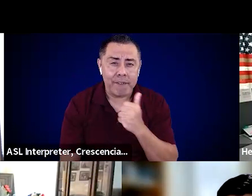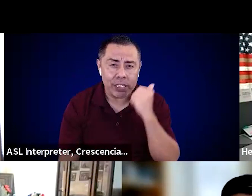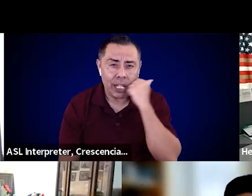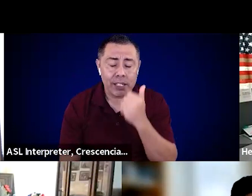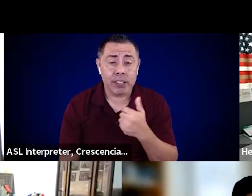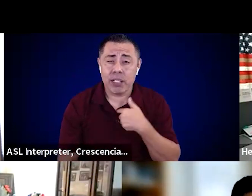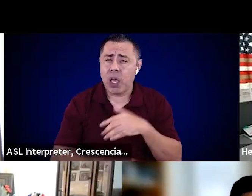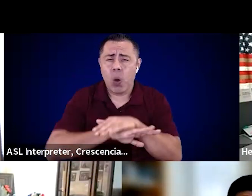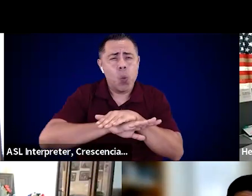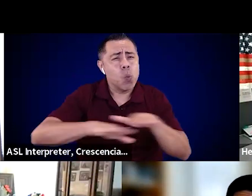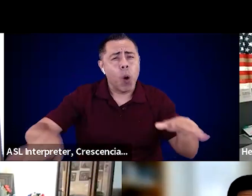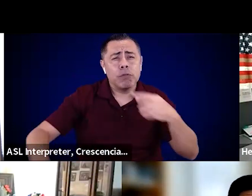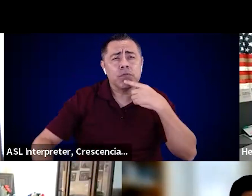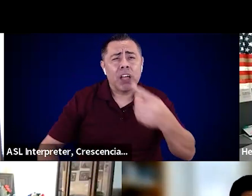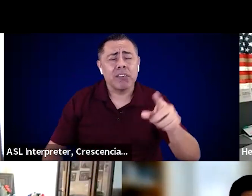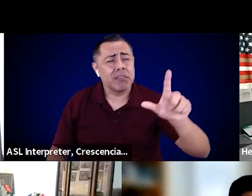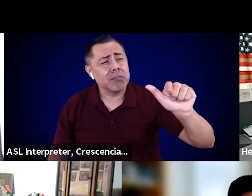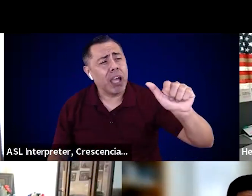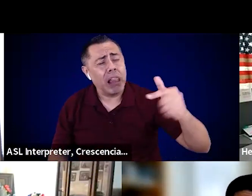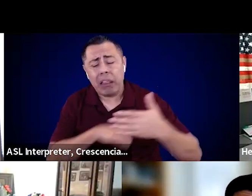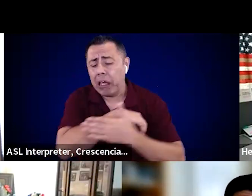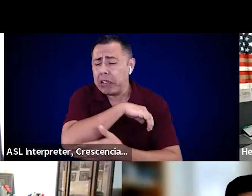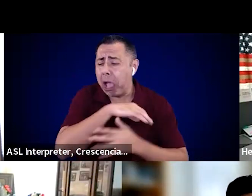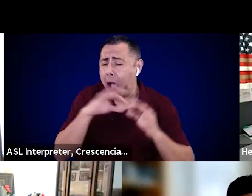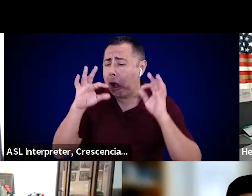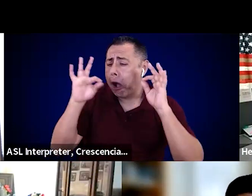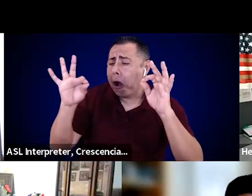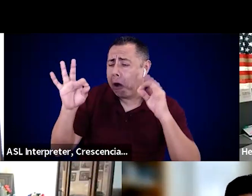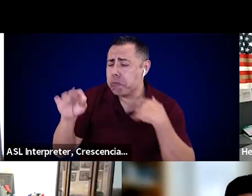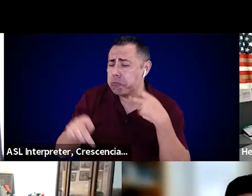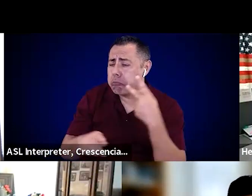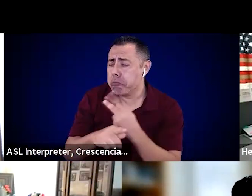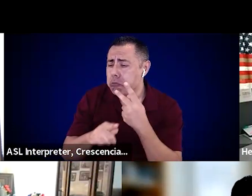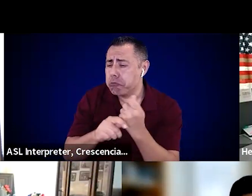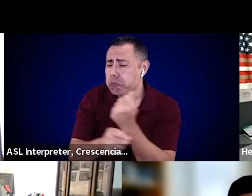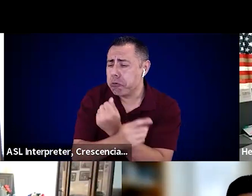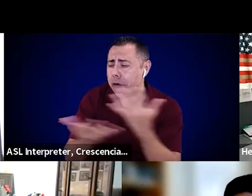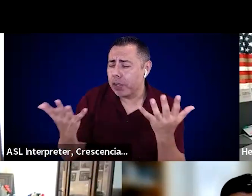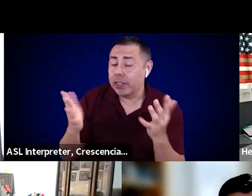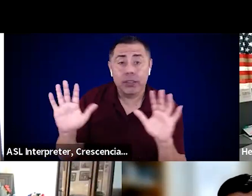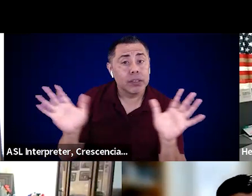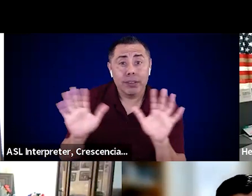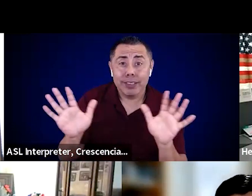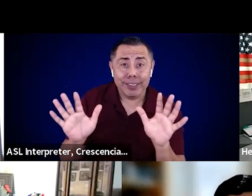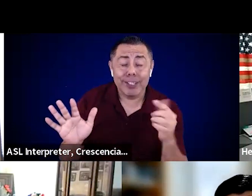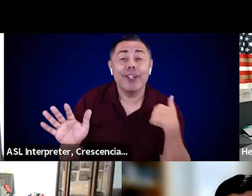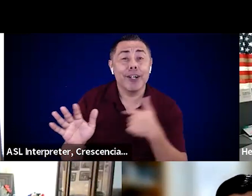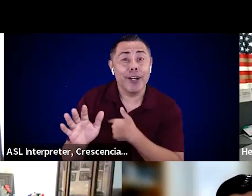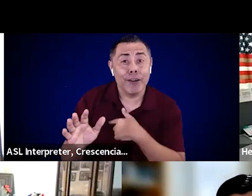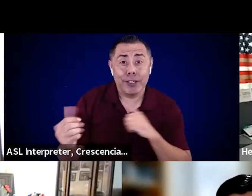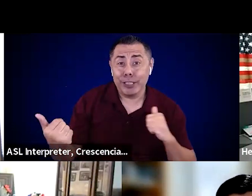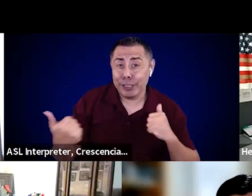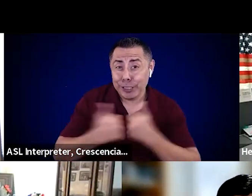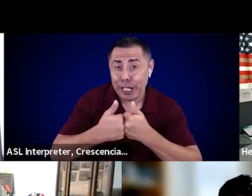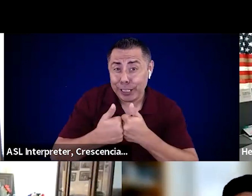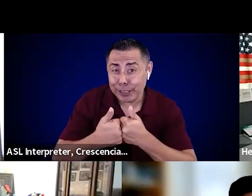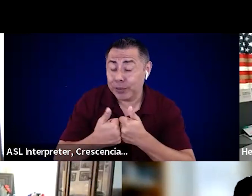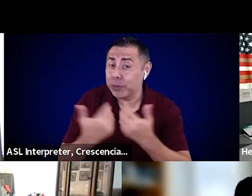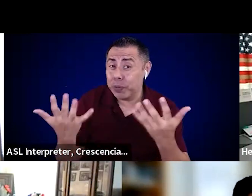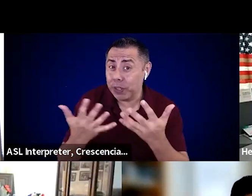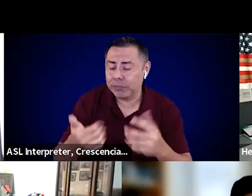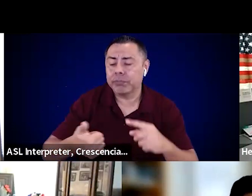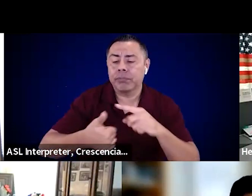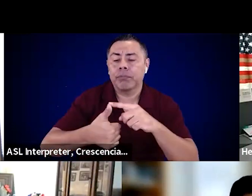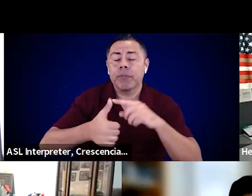We have had challenges related to emergency communication, providing robust communication in hard to reach areas during